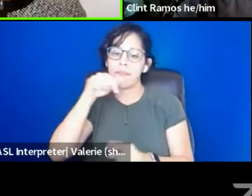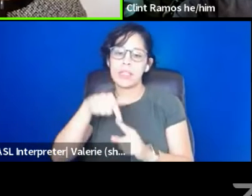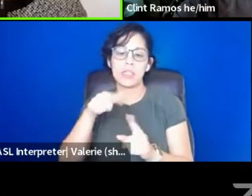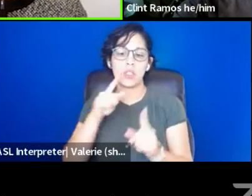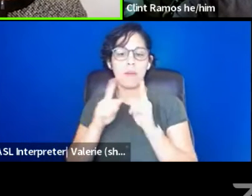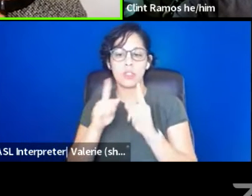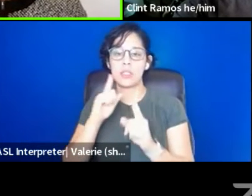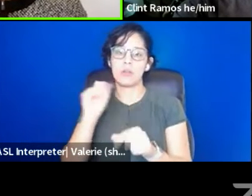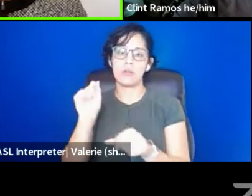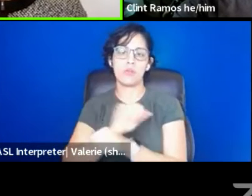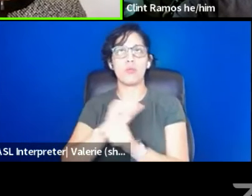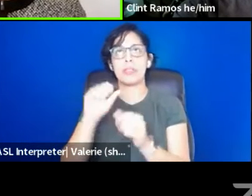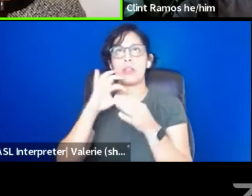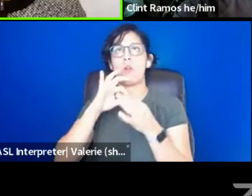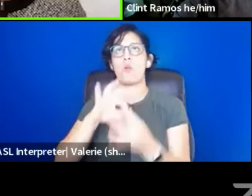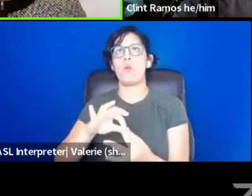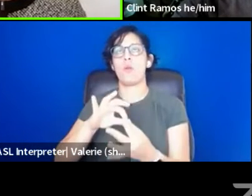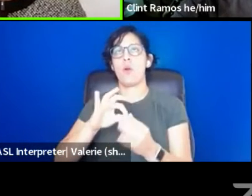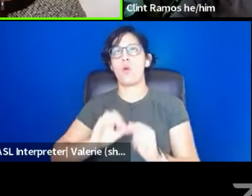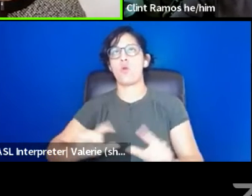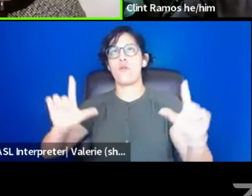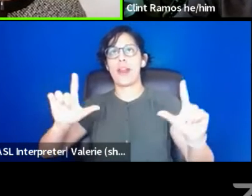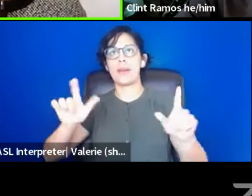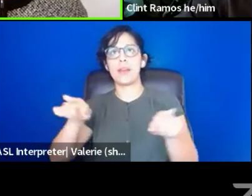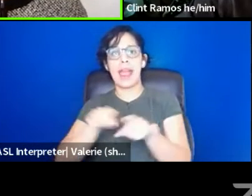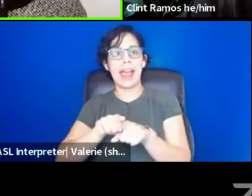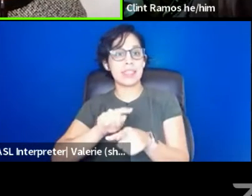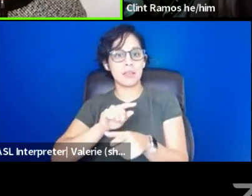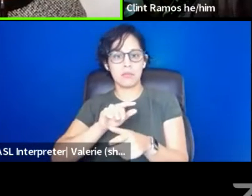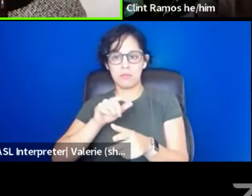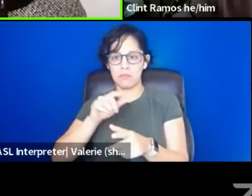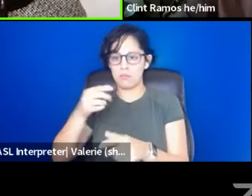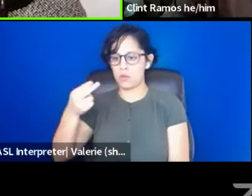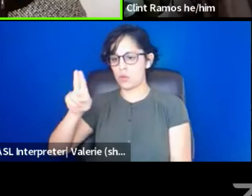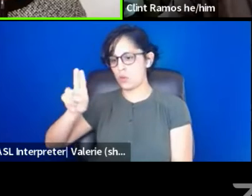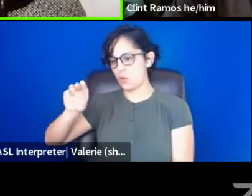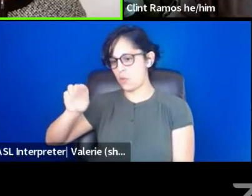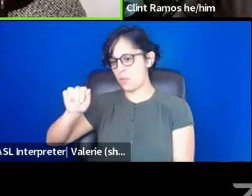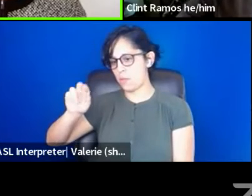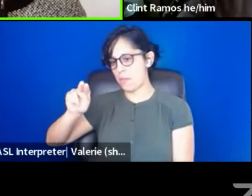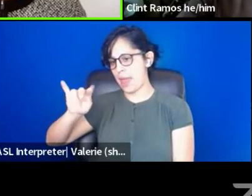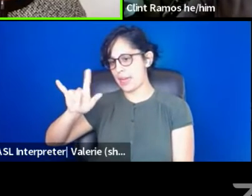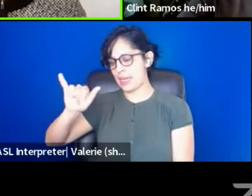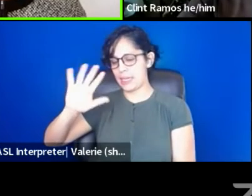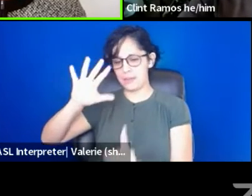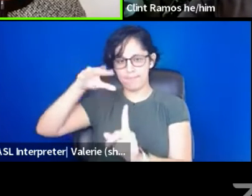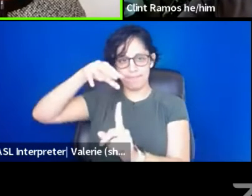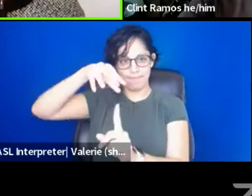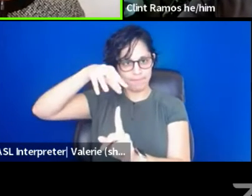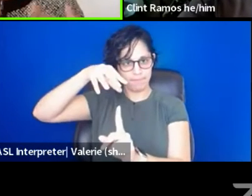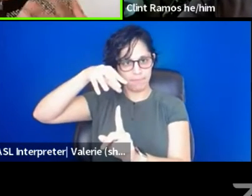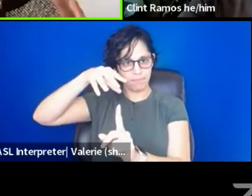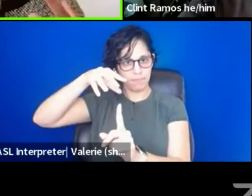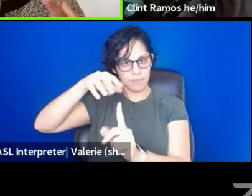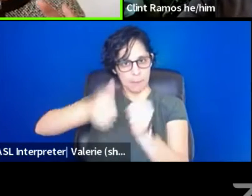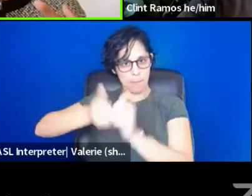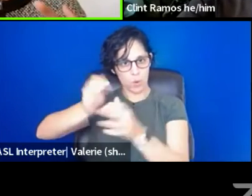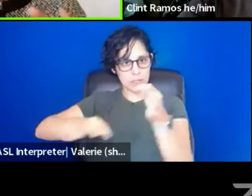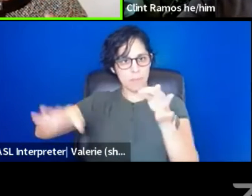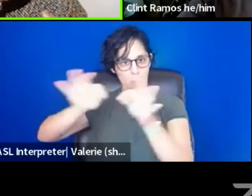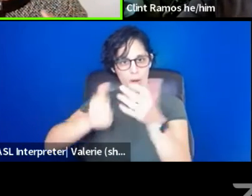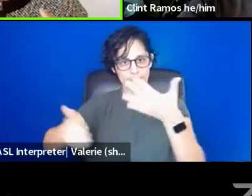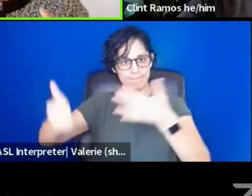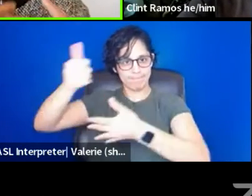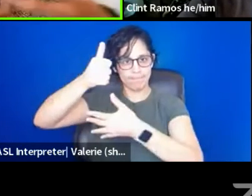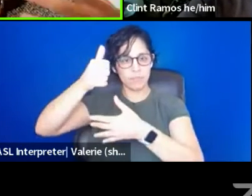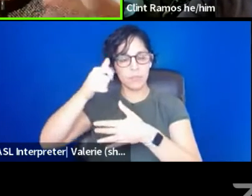was, is framed as centering humanity. And I think one of the things, um, cause our time is one of